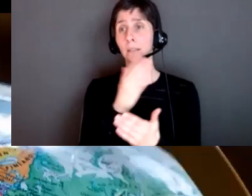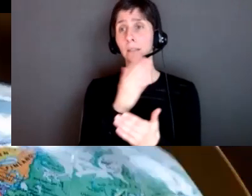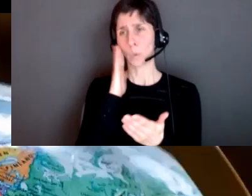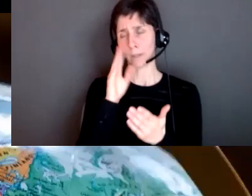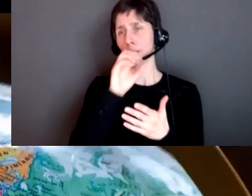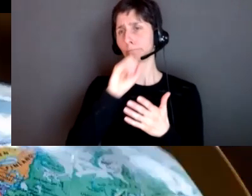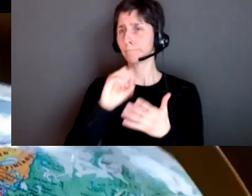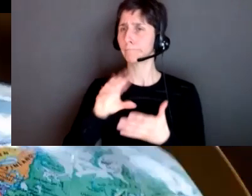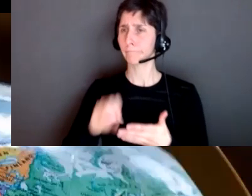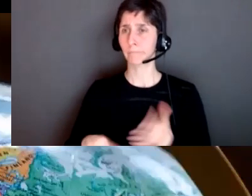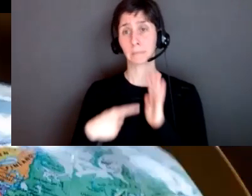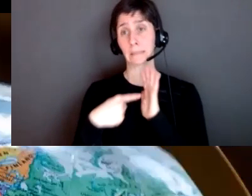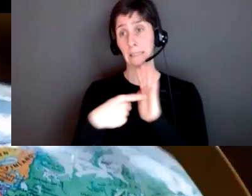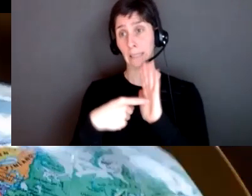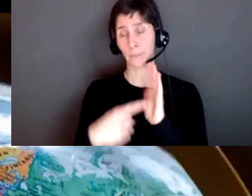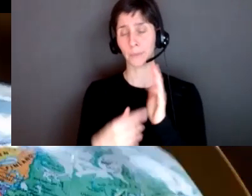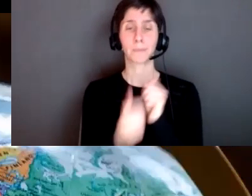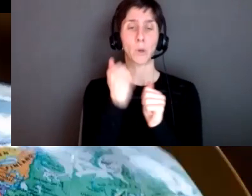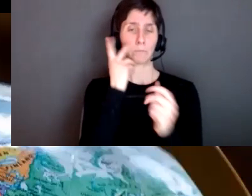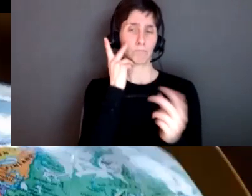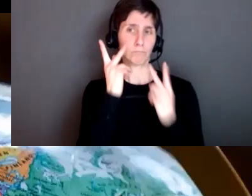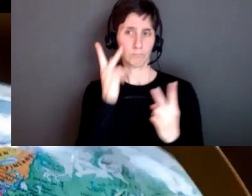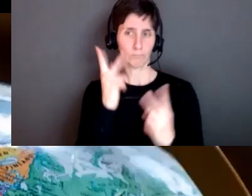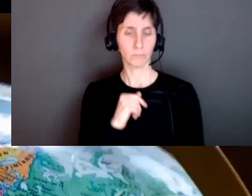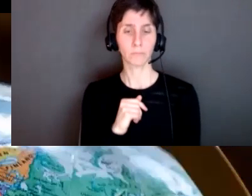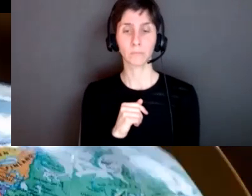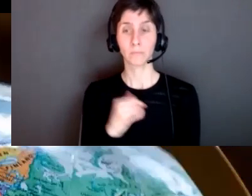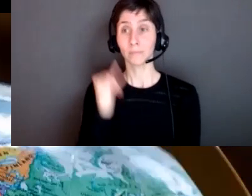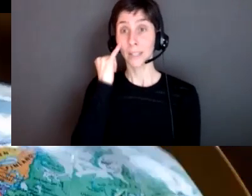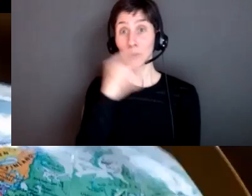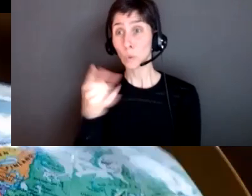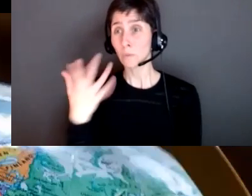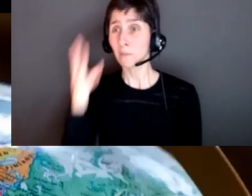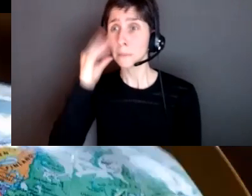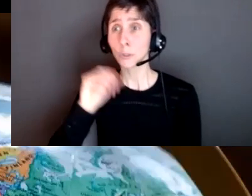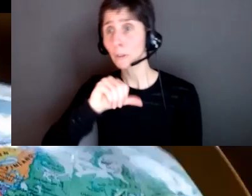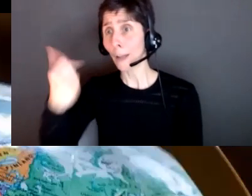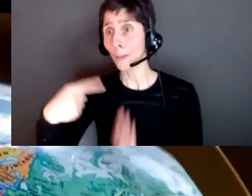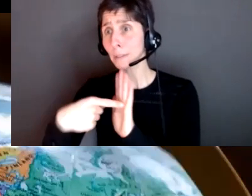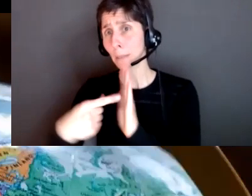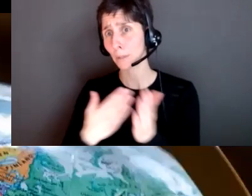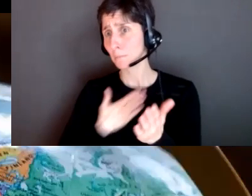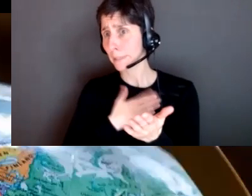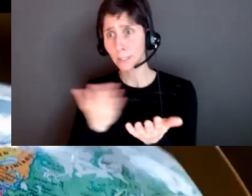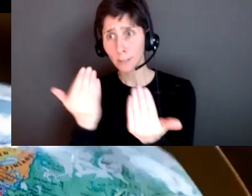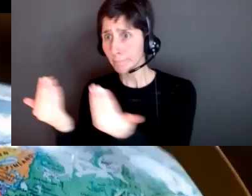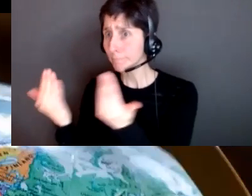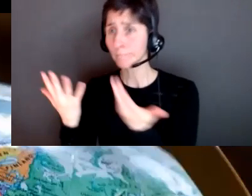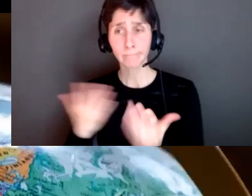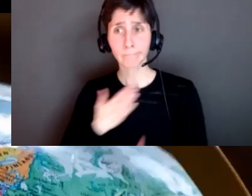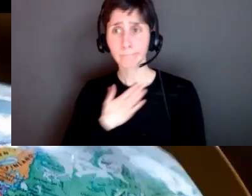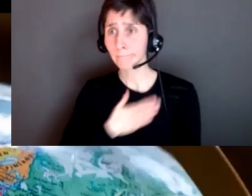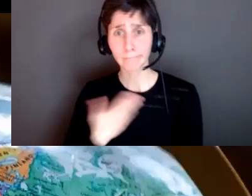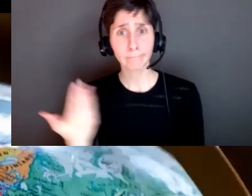they are the most common that i can think of but again if you can think of another example that i am not saying here just go ahead and